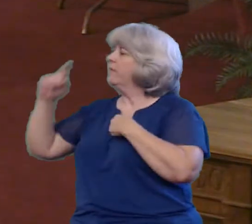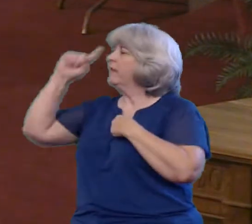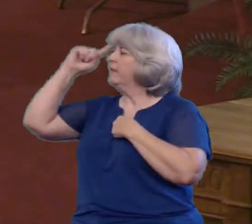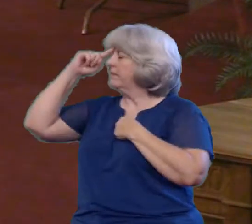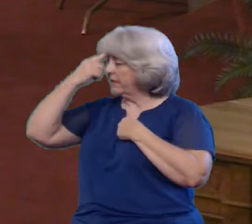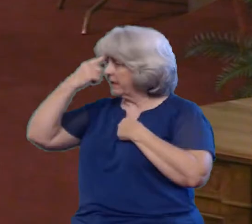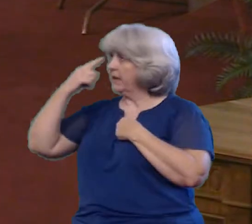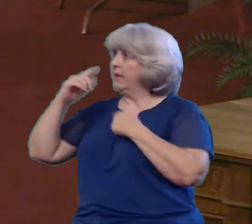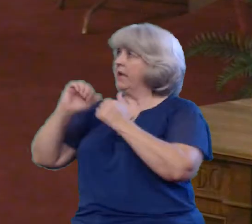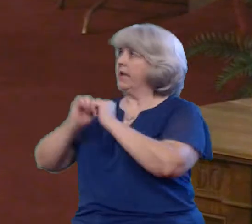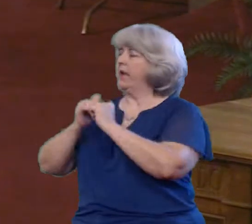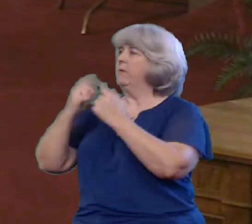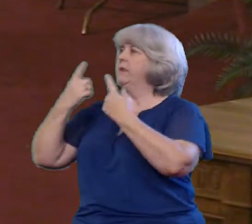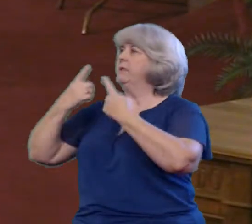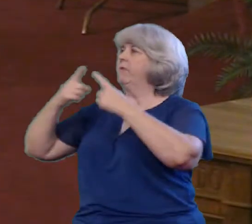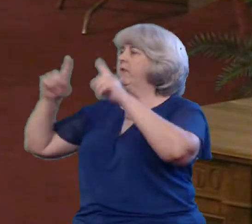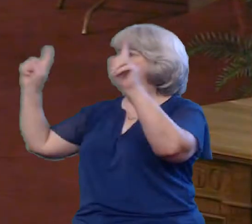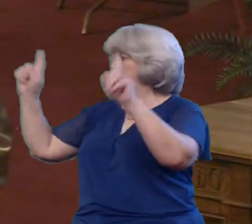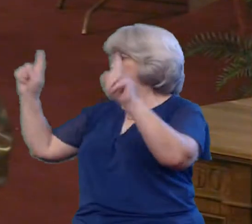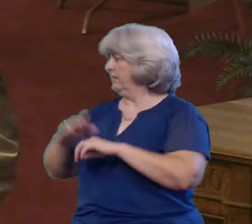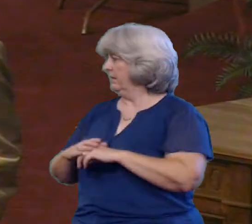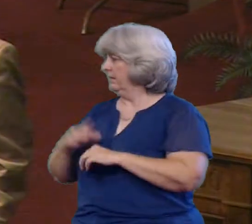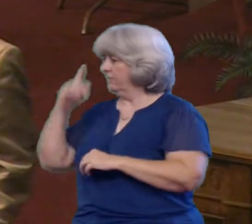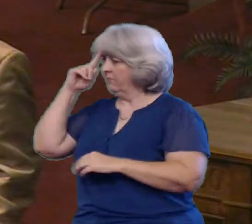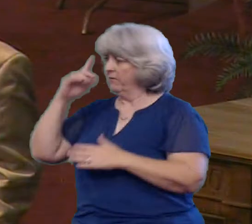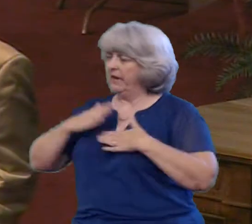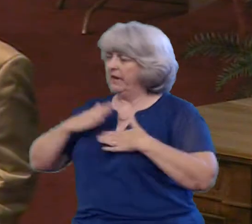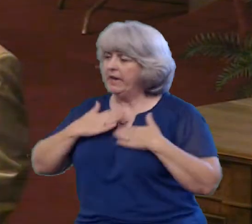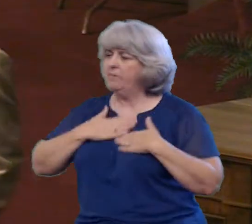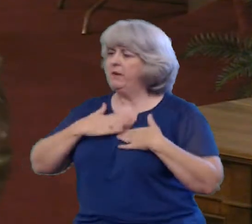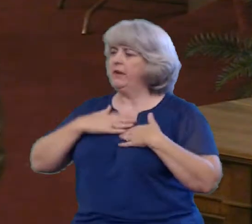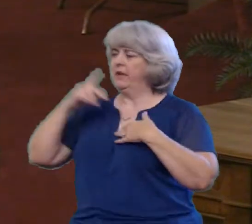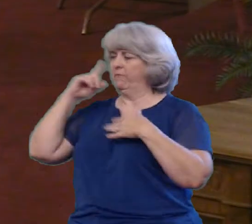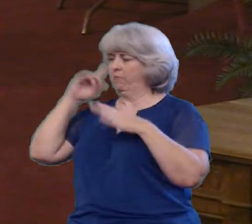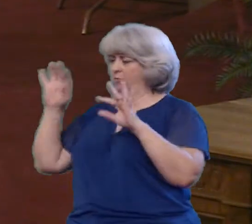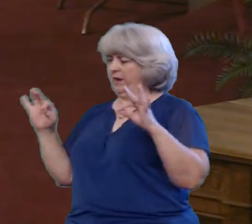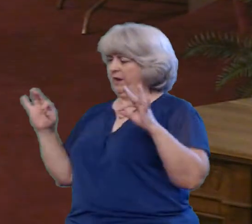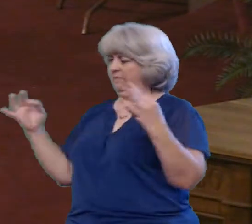of success to promote happiness And well-being for the whole family